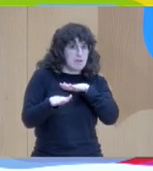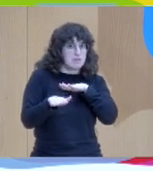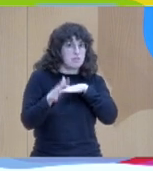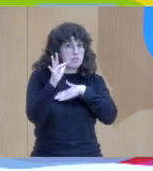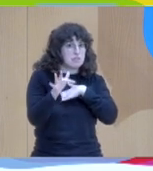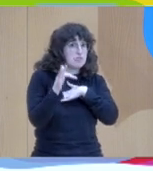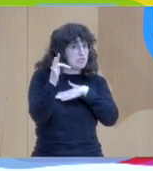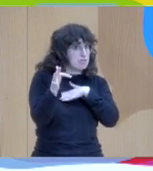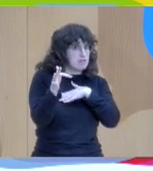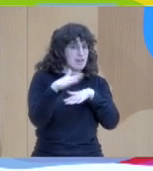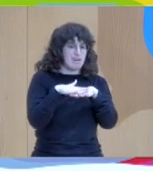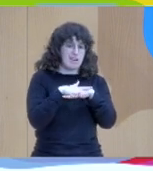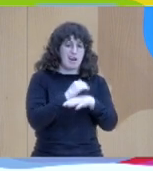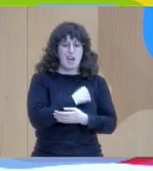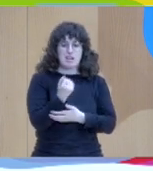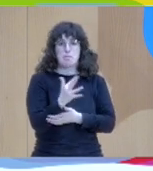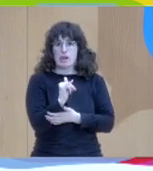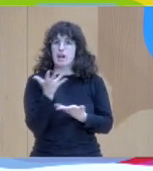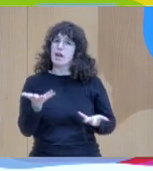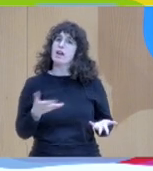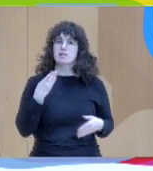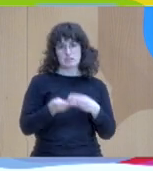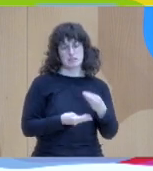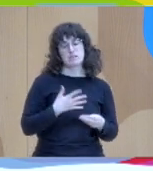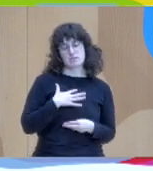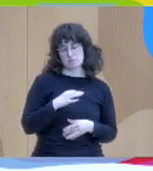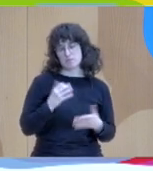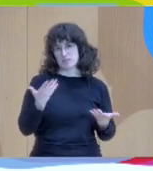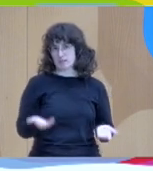so the core here is responsiveness